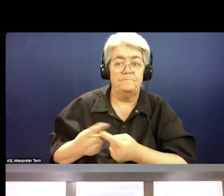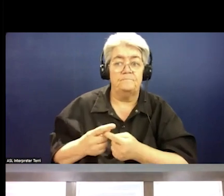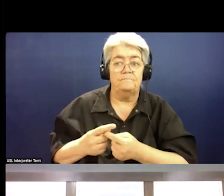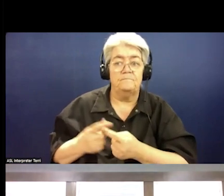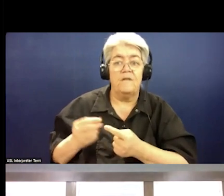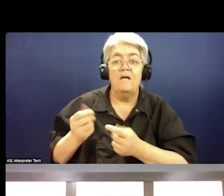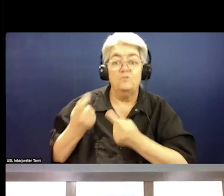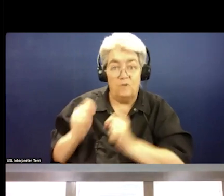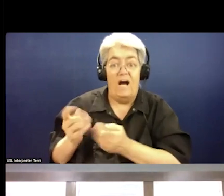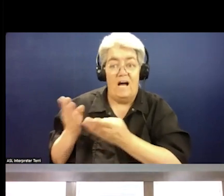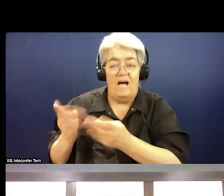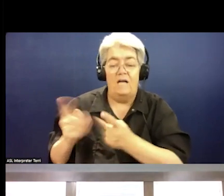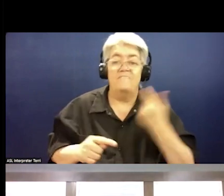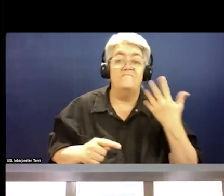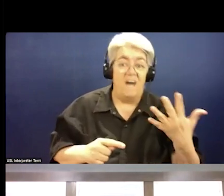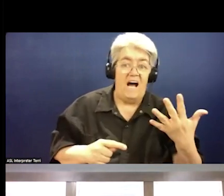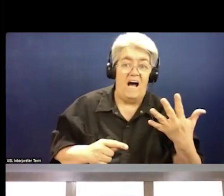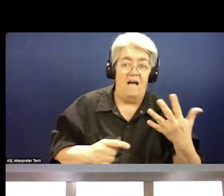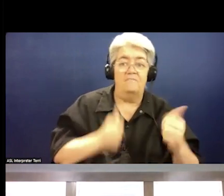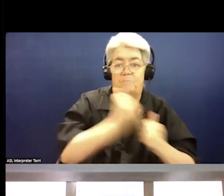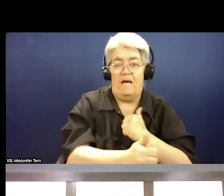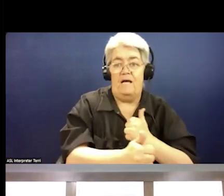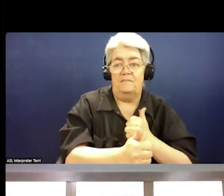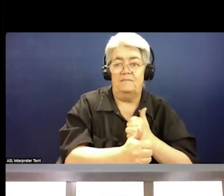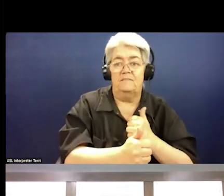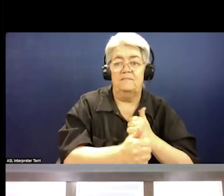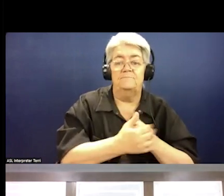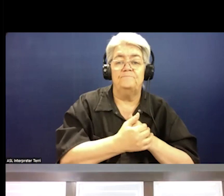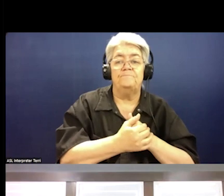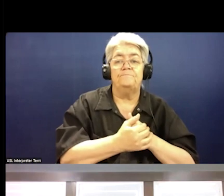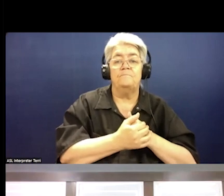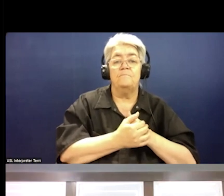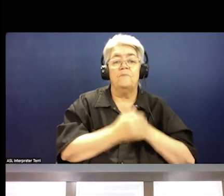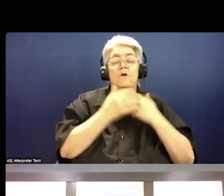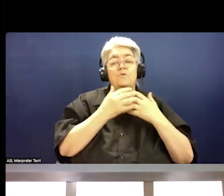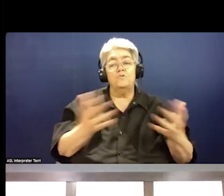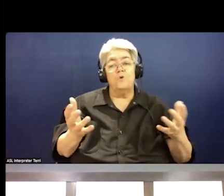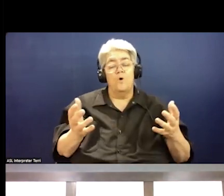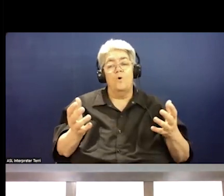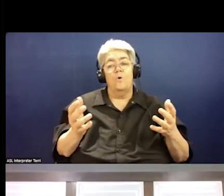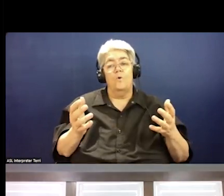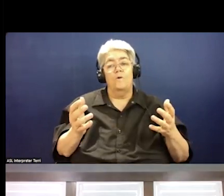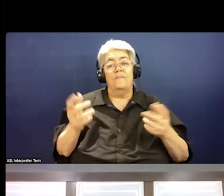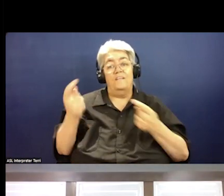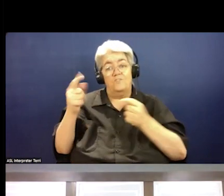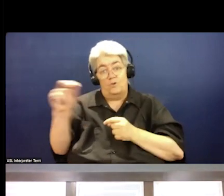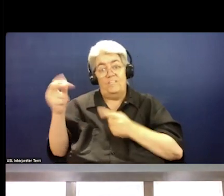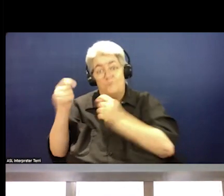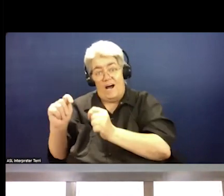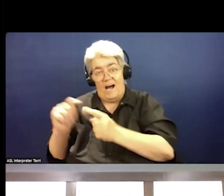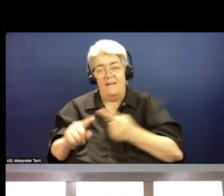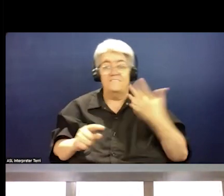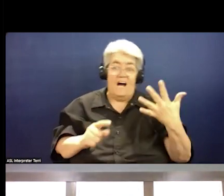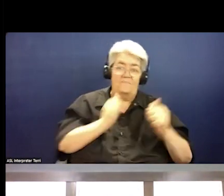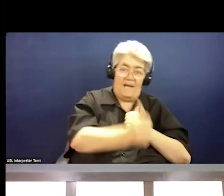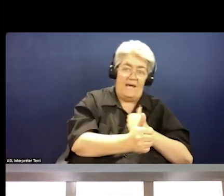succeeded with, uh, enacting a 988 fee, however. So this, uh, template, whether it's your first,